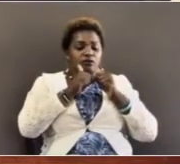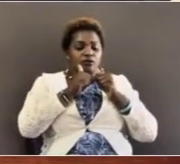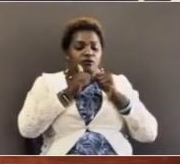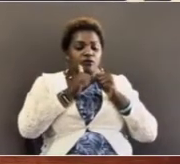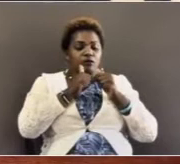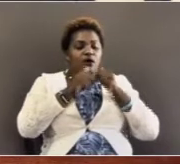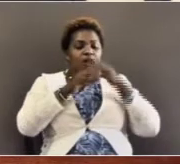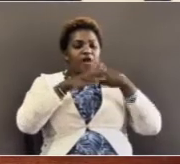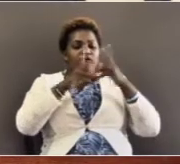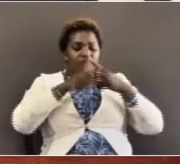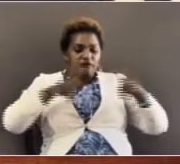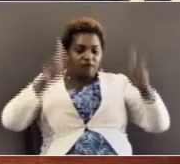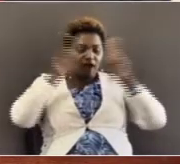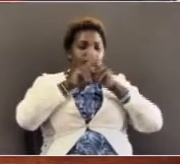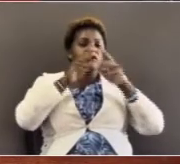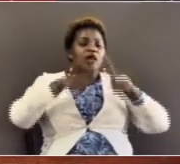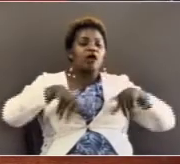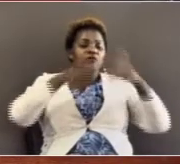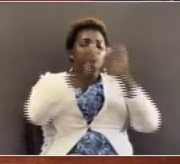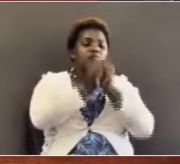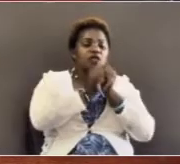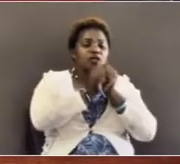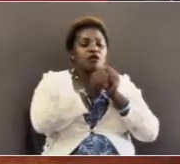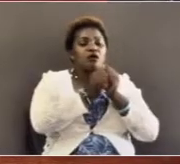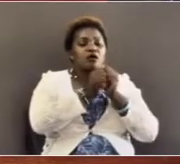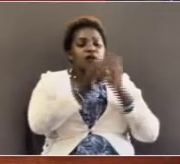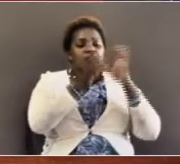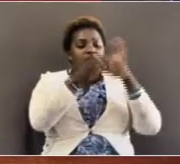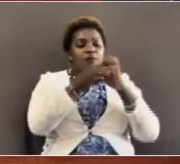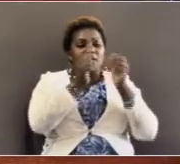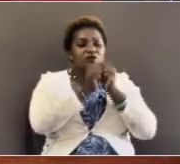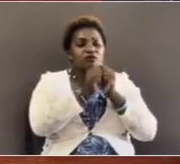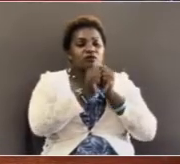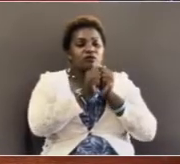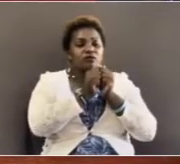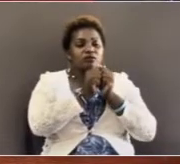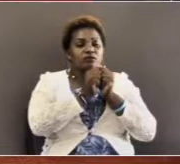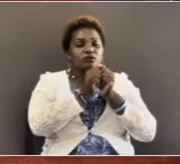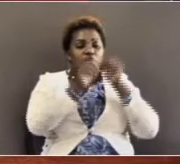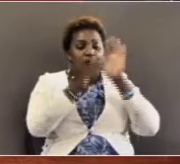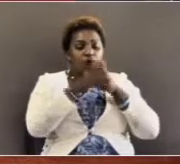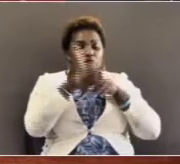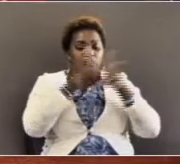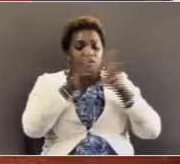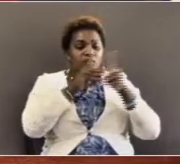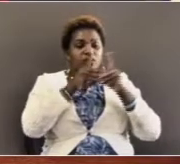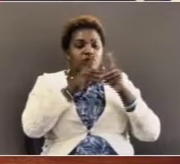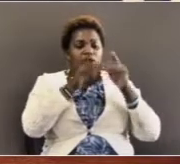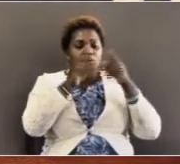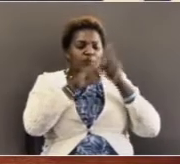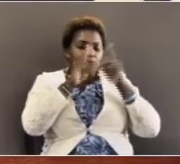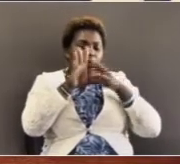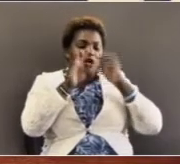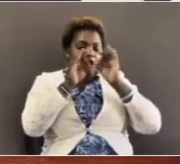valued companion make God your daddy on your journey and